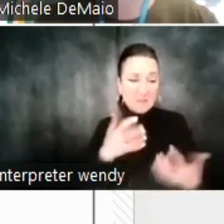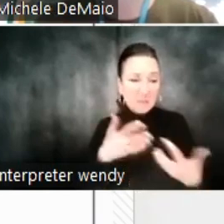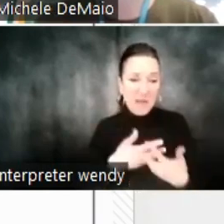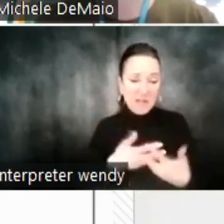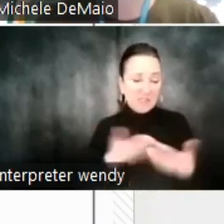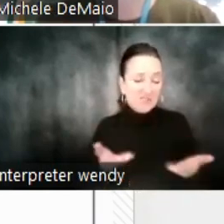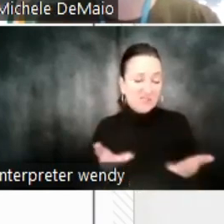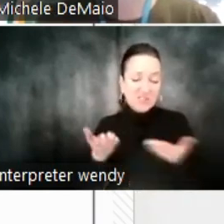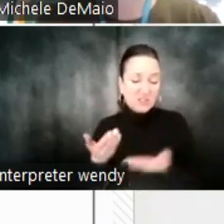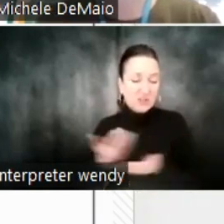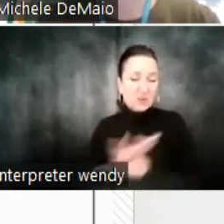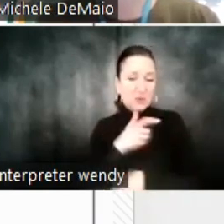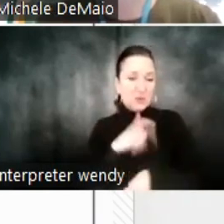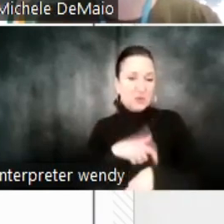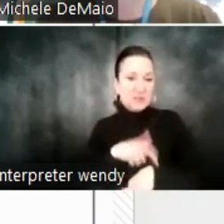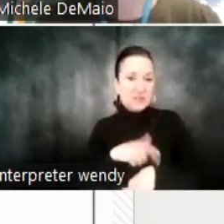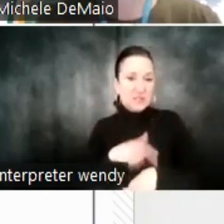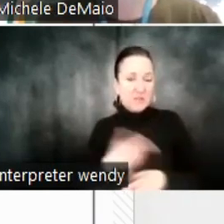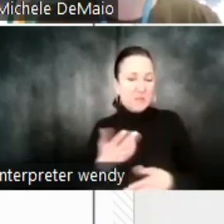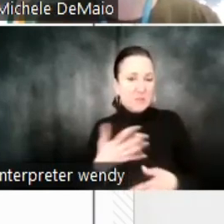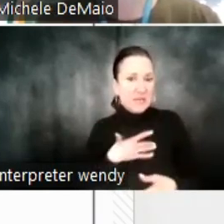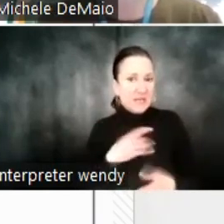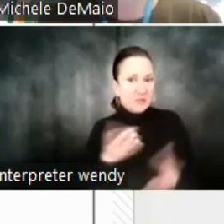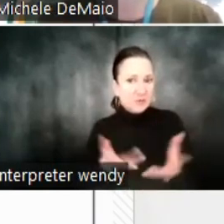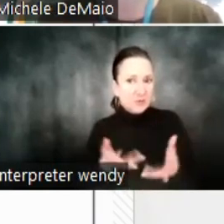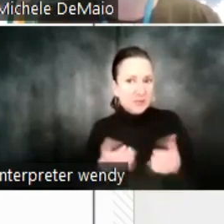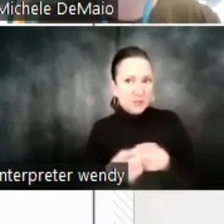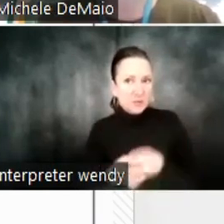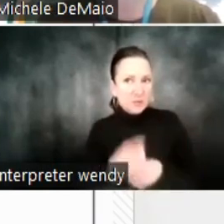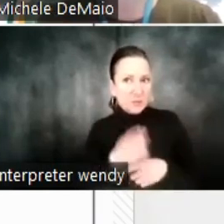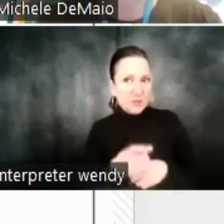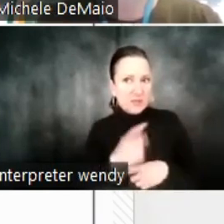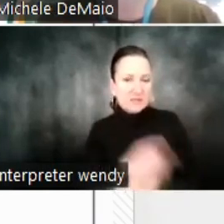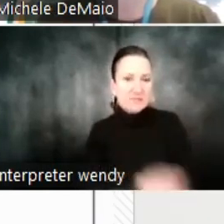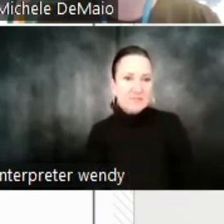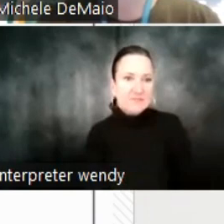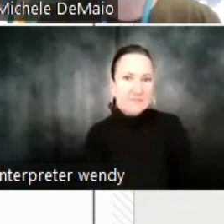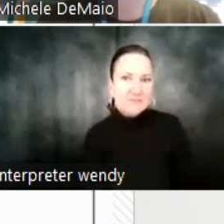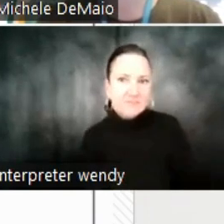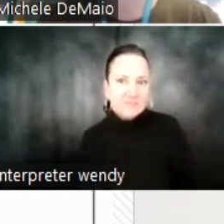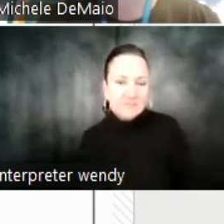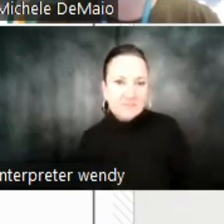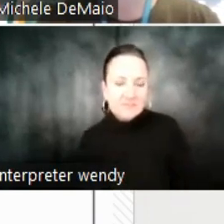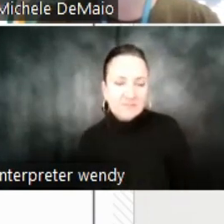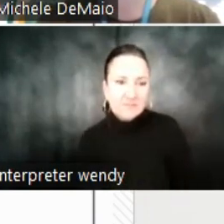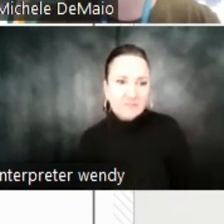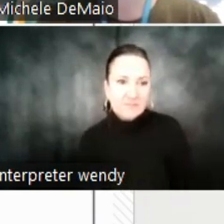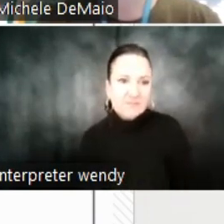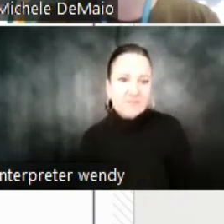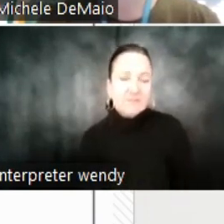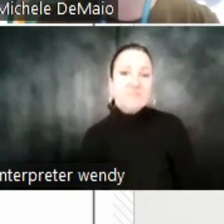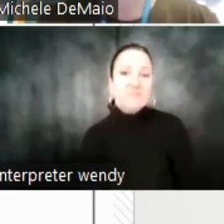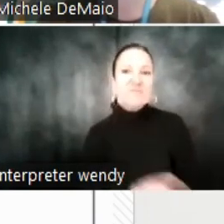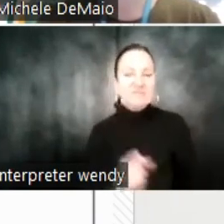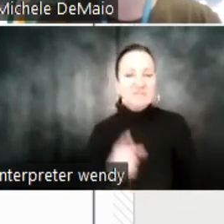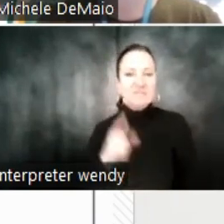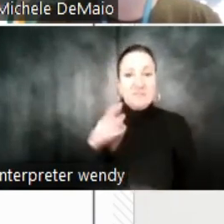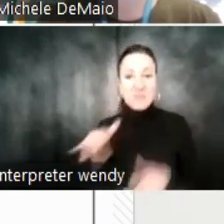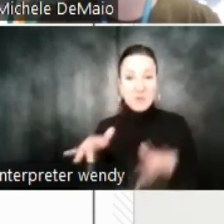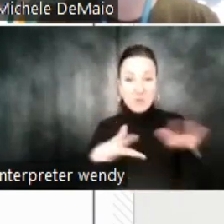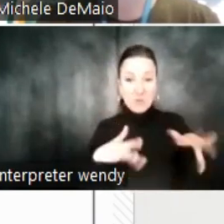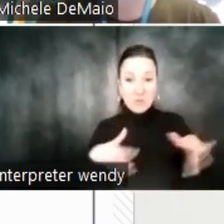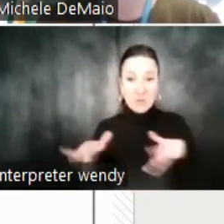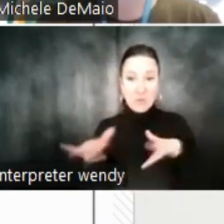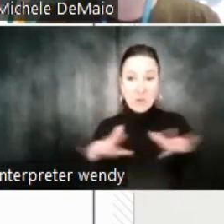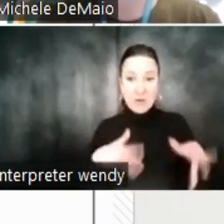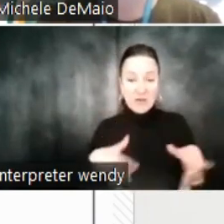suggest a new one. But we'd love to talk to you for a minute to really drive this these resources home. If you're watching this on a recording, many teachers